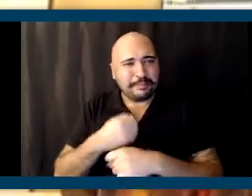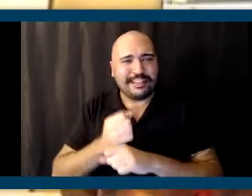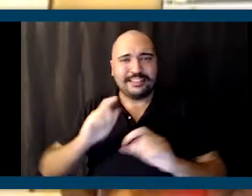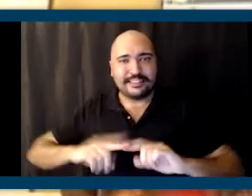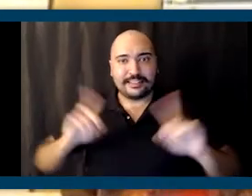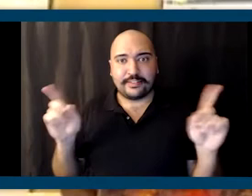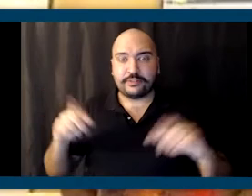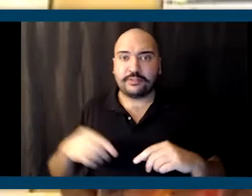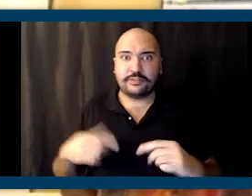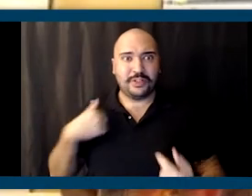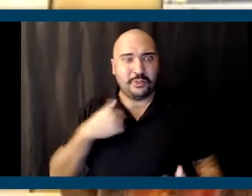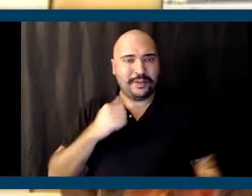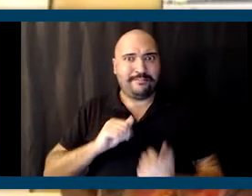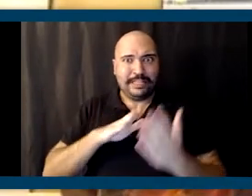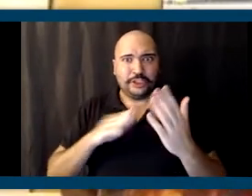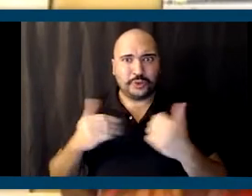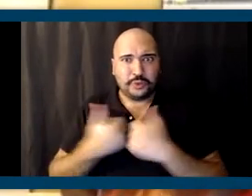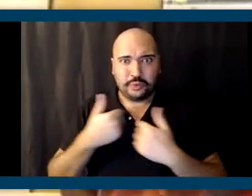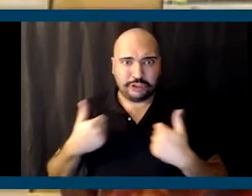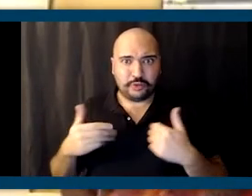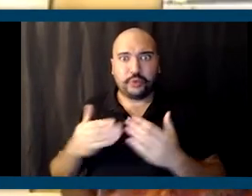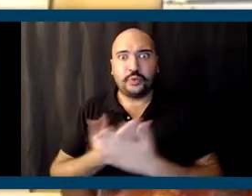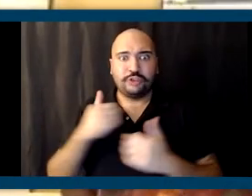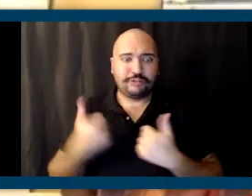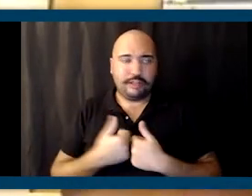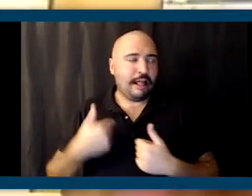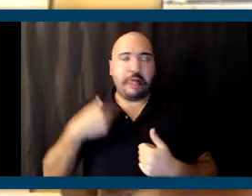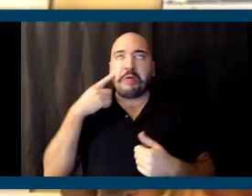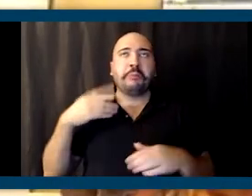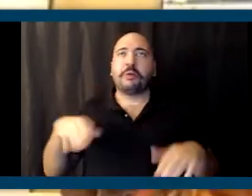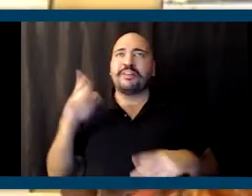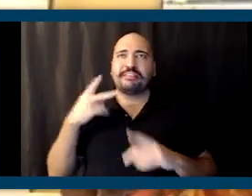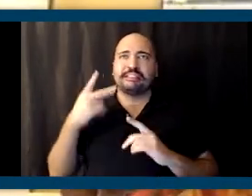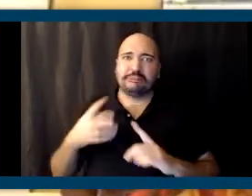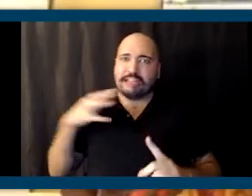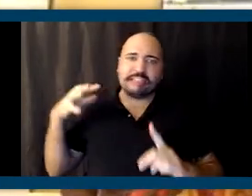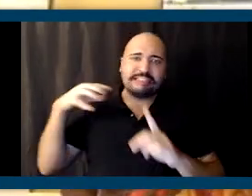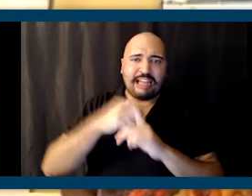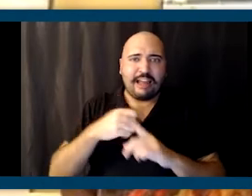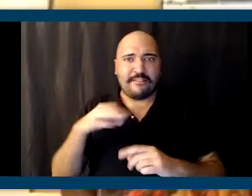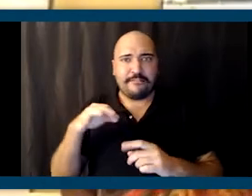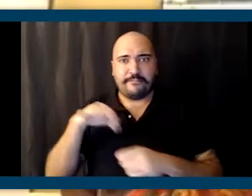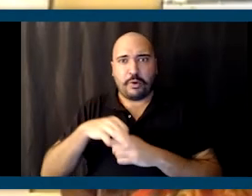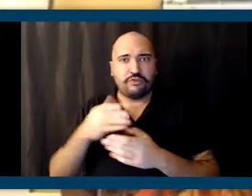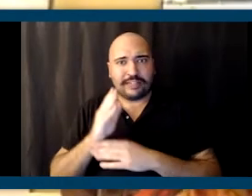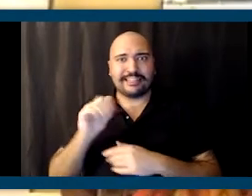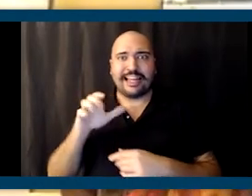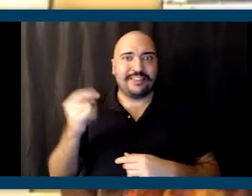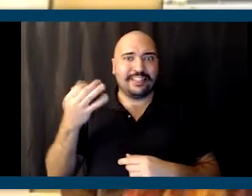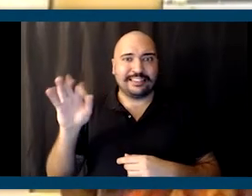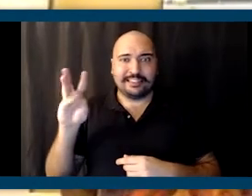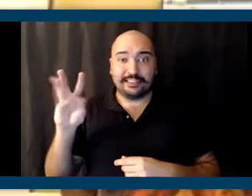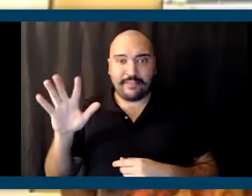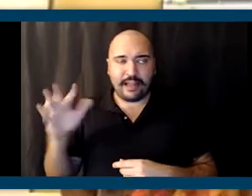face this new challenge now, you know, which I thought I'd never see an attack on the Voting Rights Act in 1965, we have to be